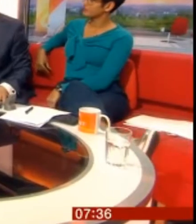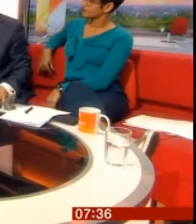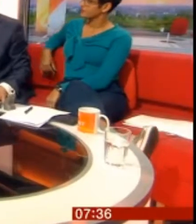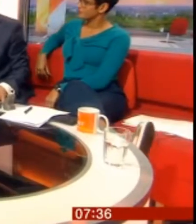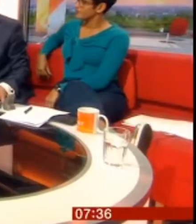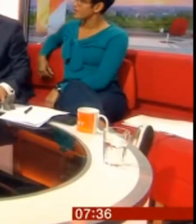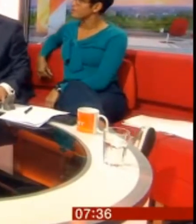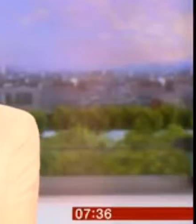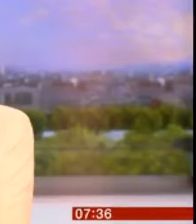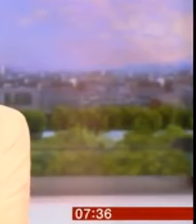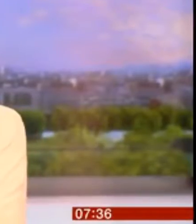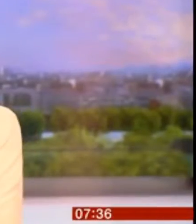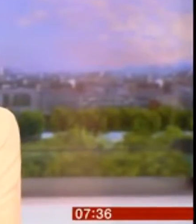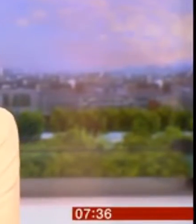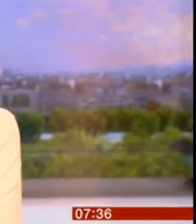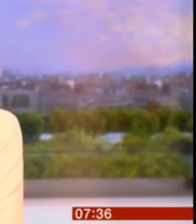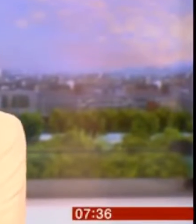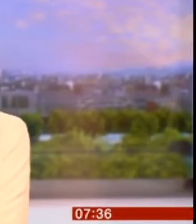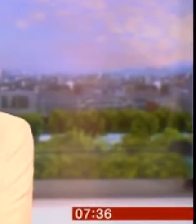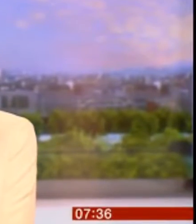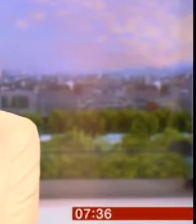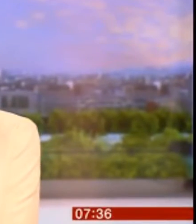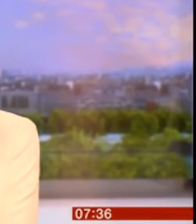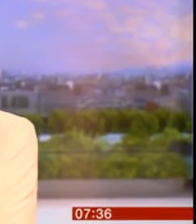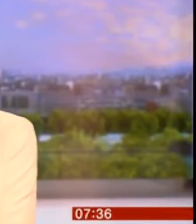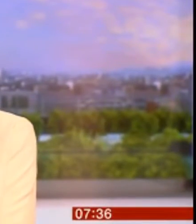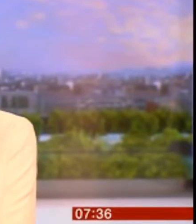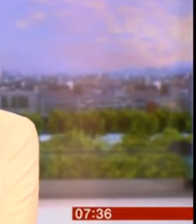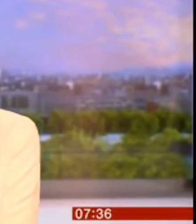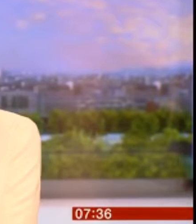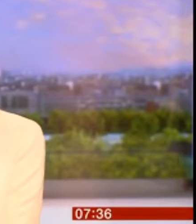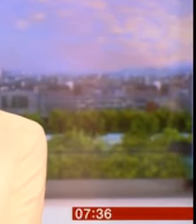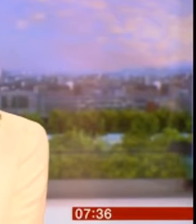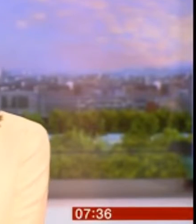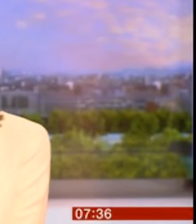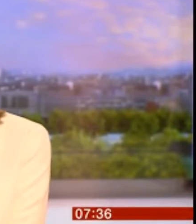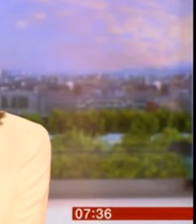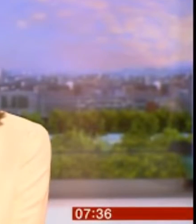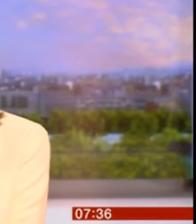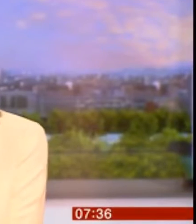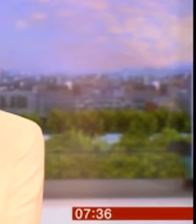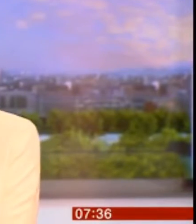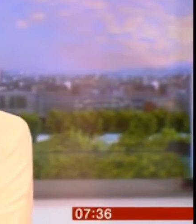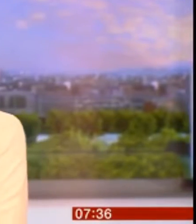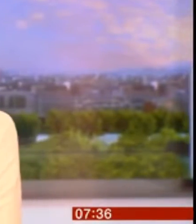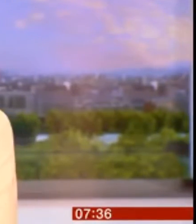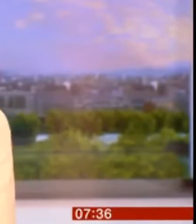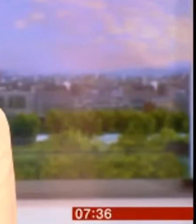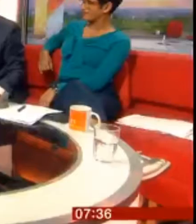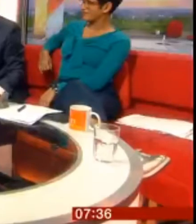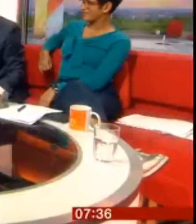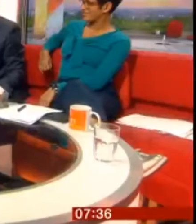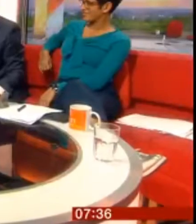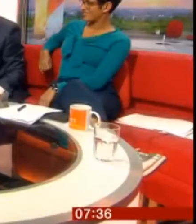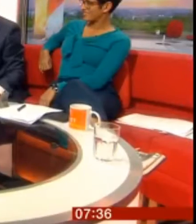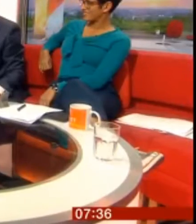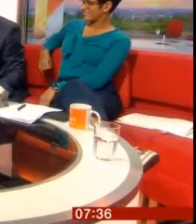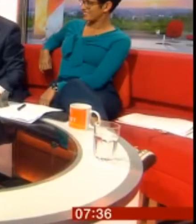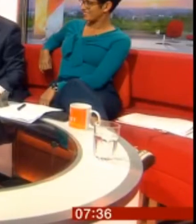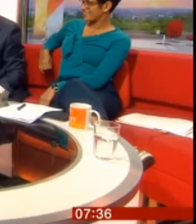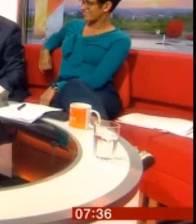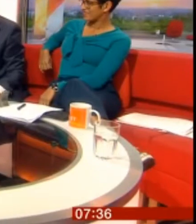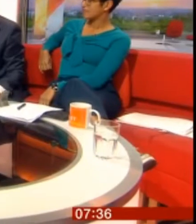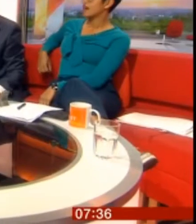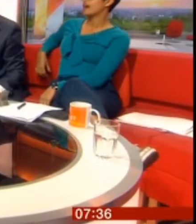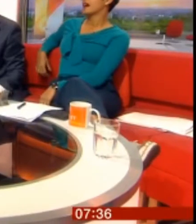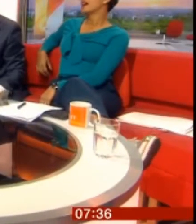Sally. Anyway. That was fun. Yeah, exactly. He's a lovely man, Mr Klopp. Yeah, we like Jurgen, don't we? He's a bit of fun and quite relaxed ahead of what